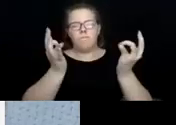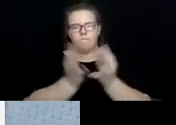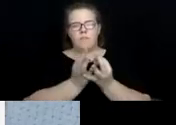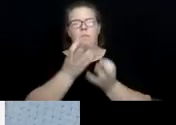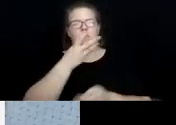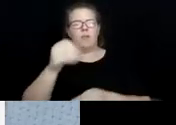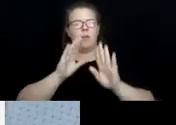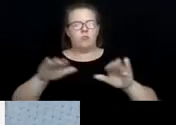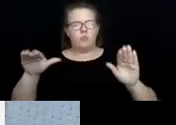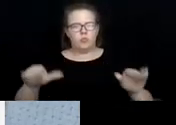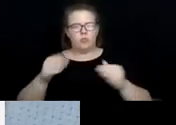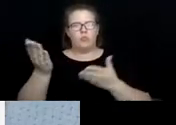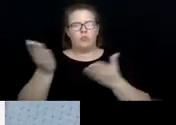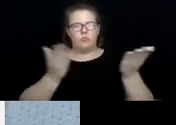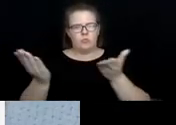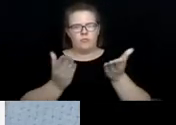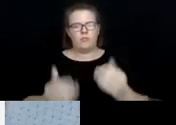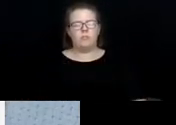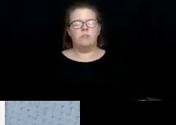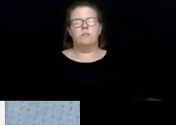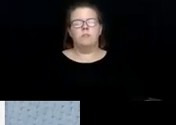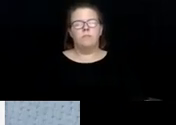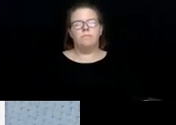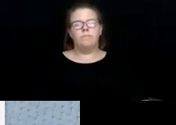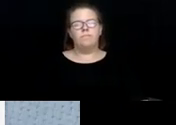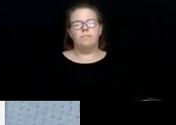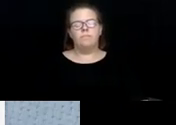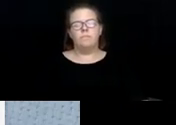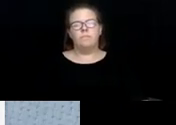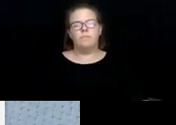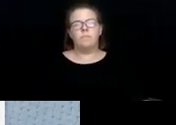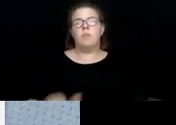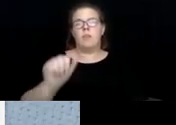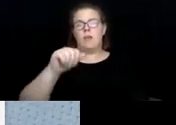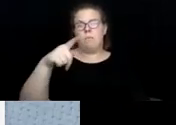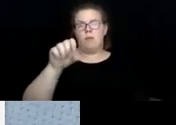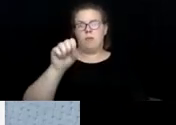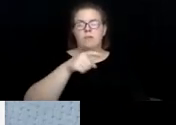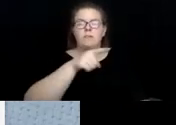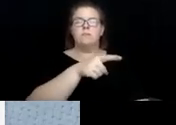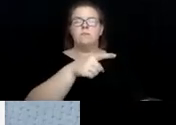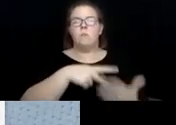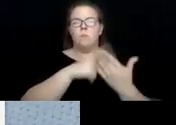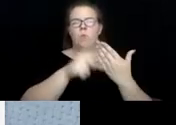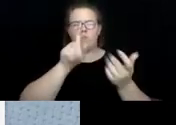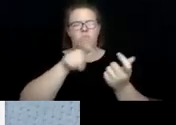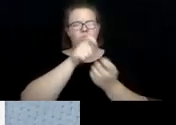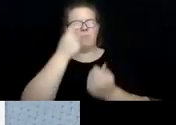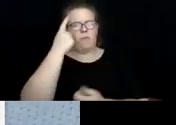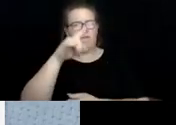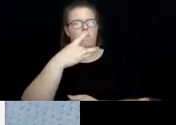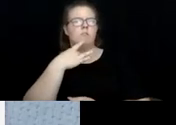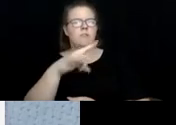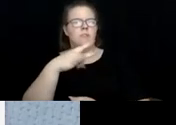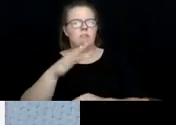Children's Services. Um, it is a program that is aimed for adults ages 18